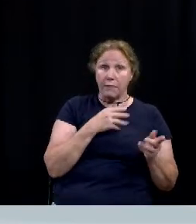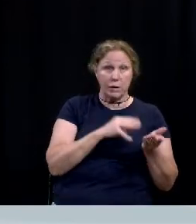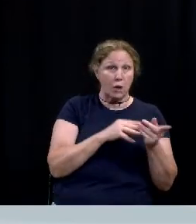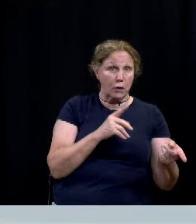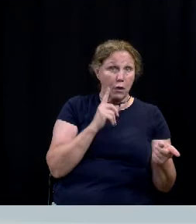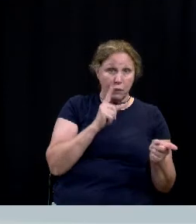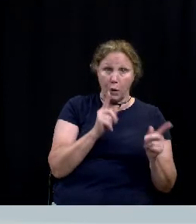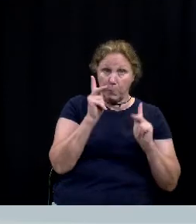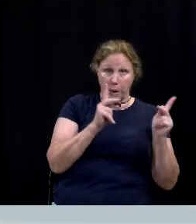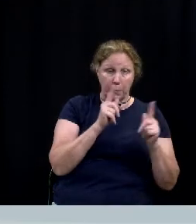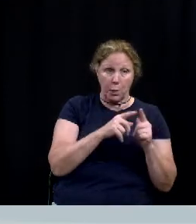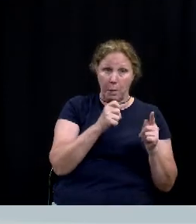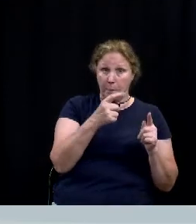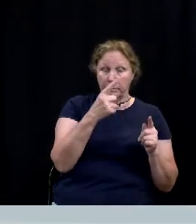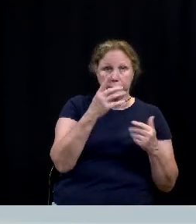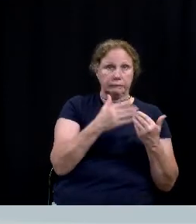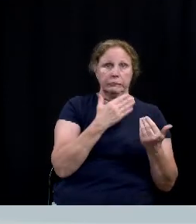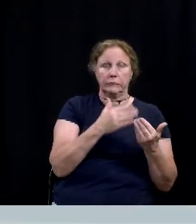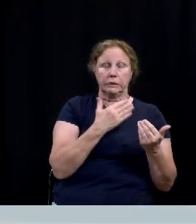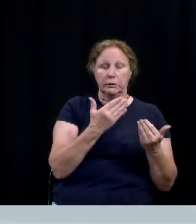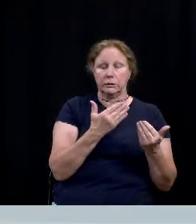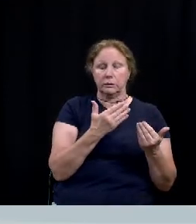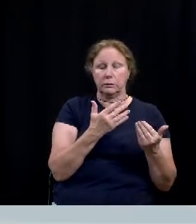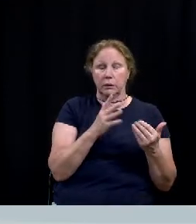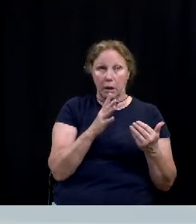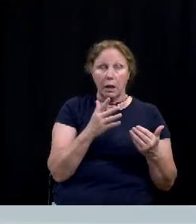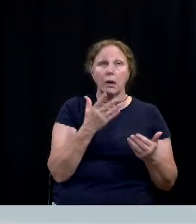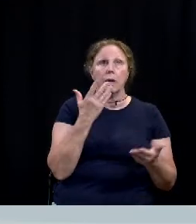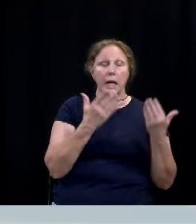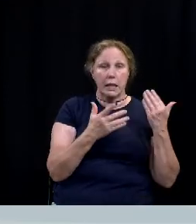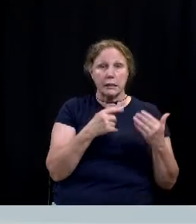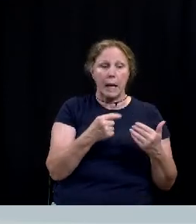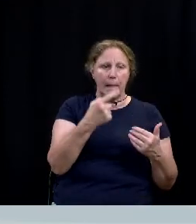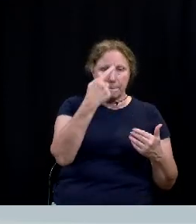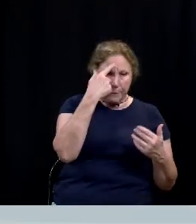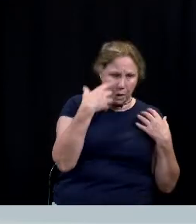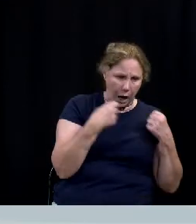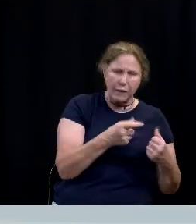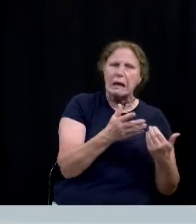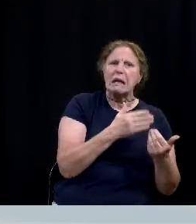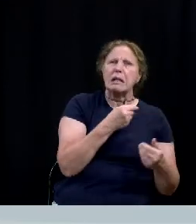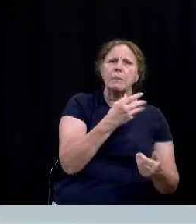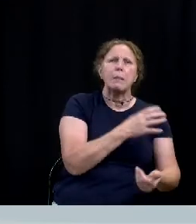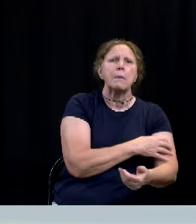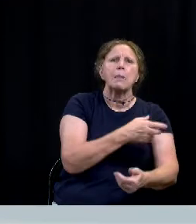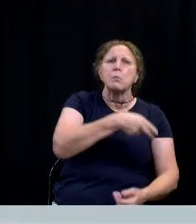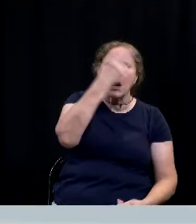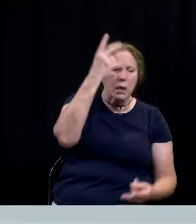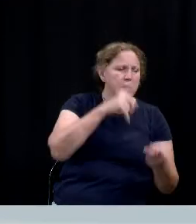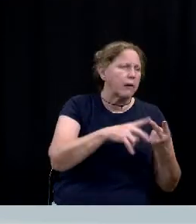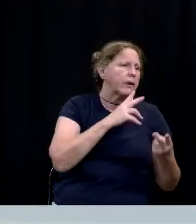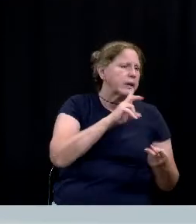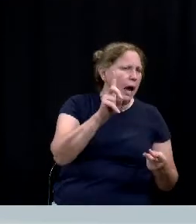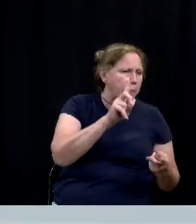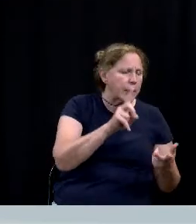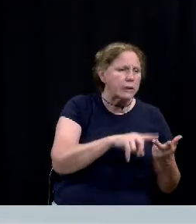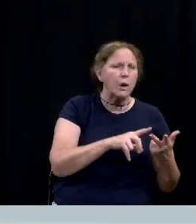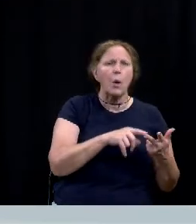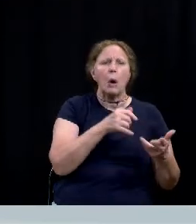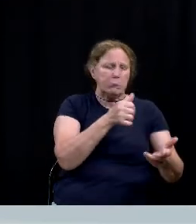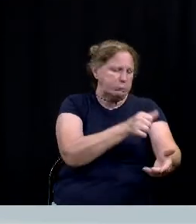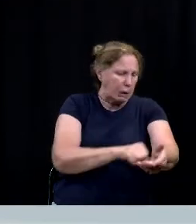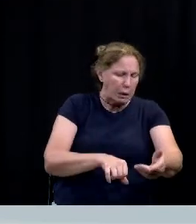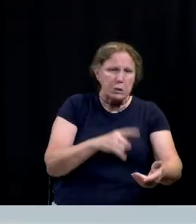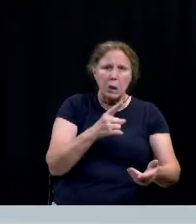treat individuals who may have easily treatable medical conditions such as high blood pressure diabetes or minor cuts and bruises